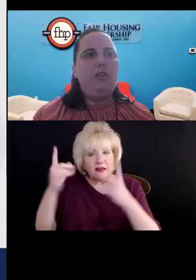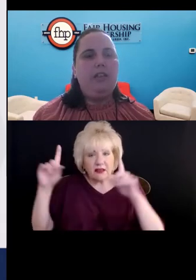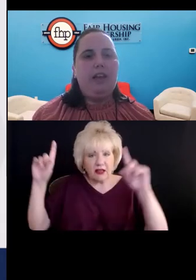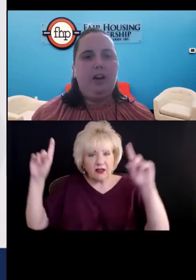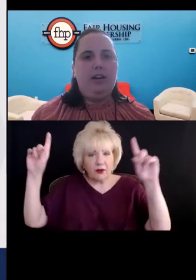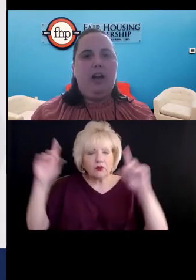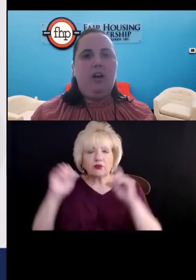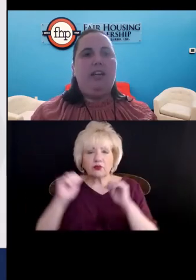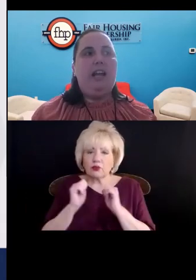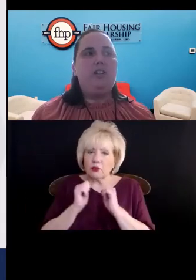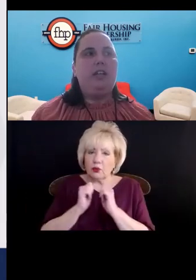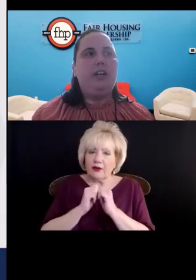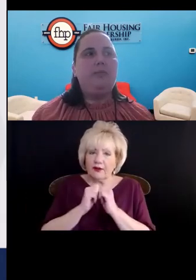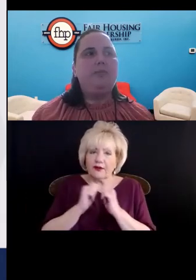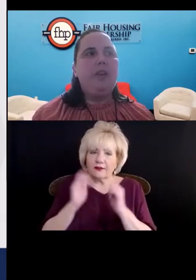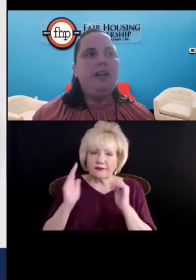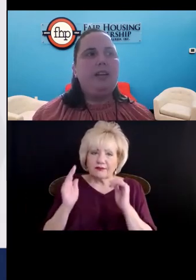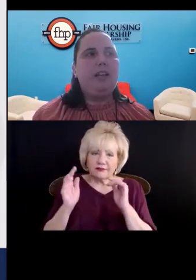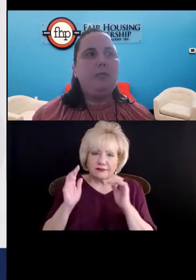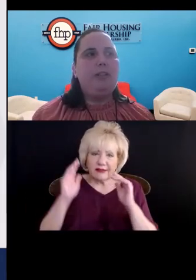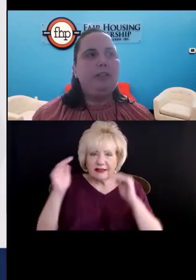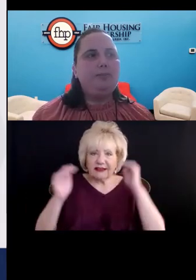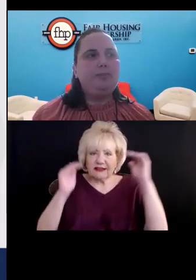adulthood that they are now engaging in. Next slide, please.